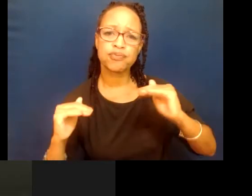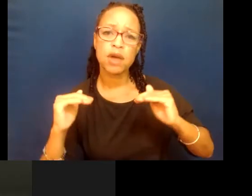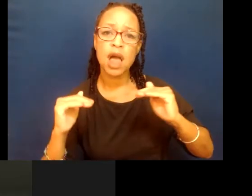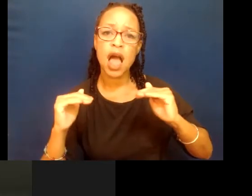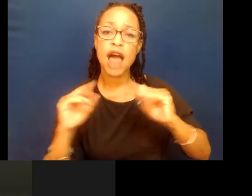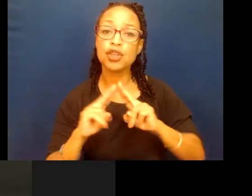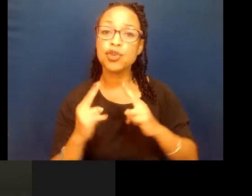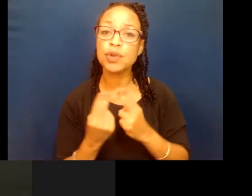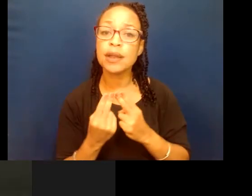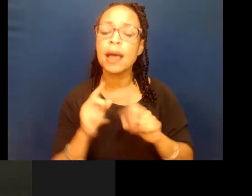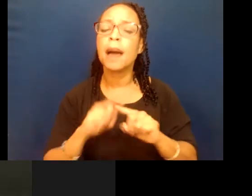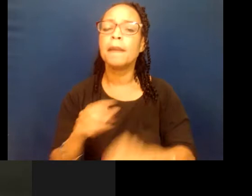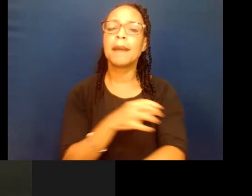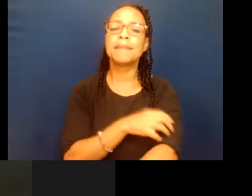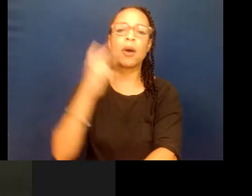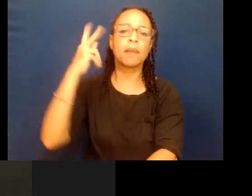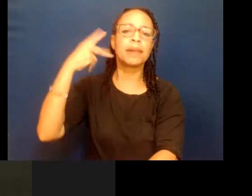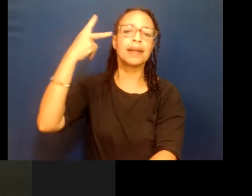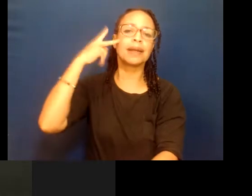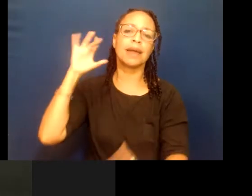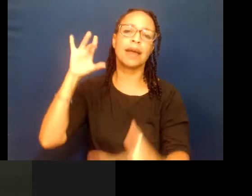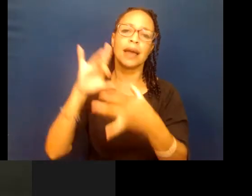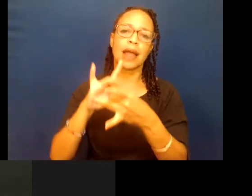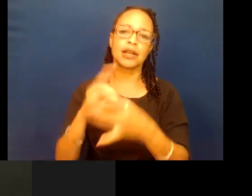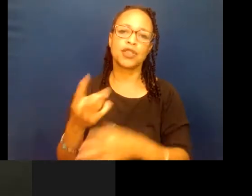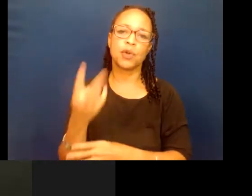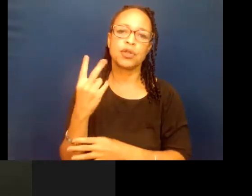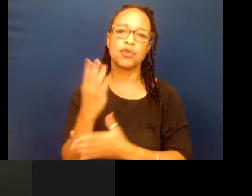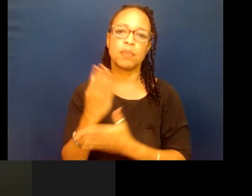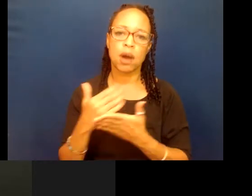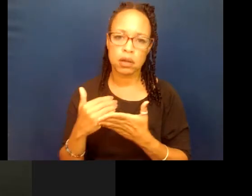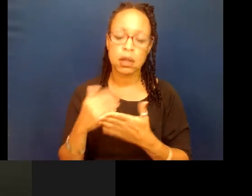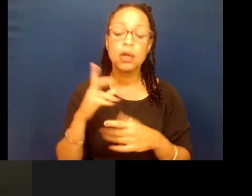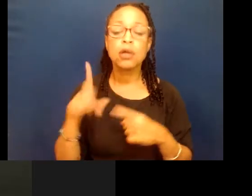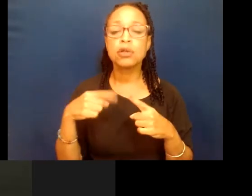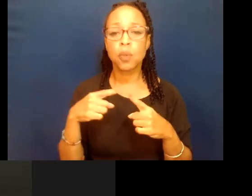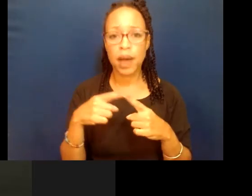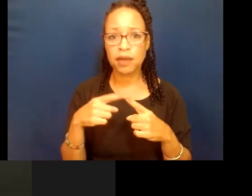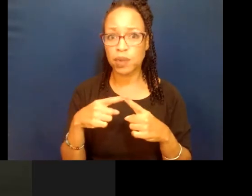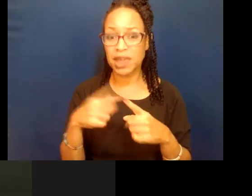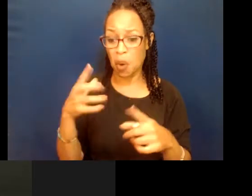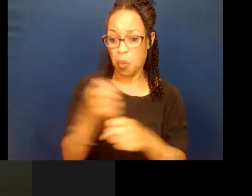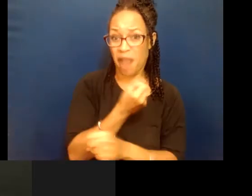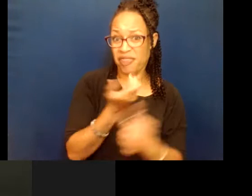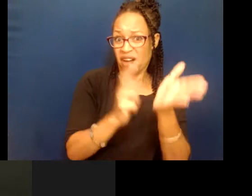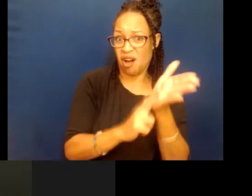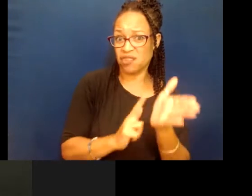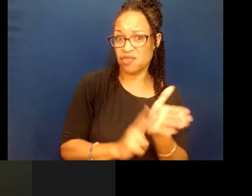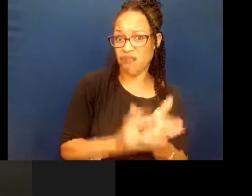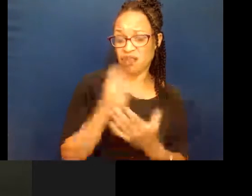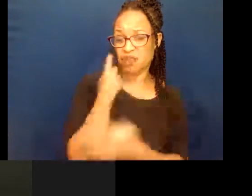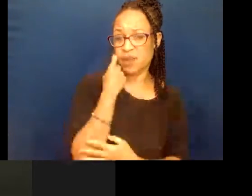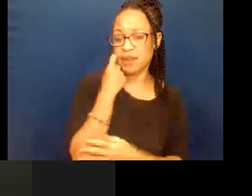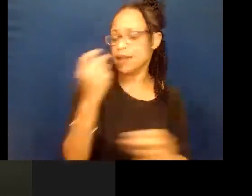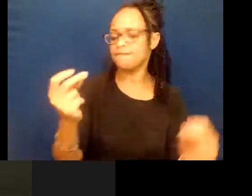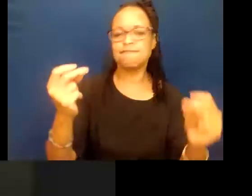also creating power politically. And connecting those two pieces. And so when we were able to win this contract most recently, we immediately